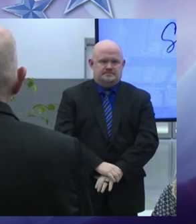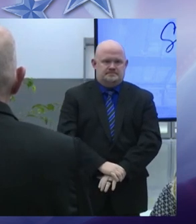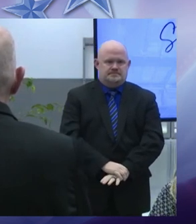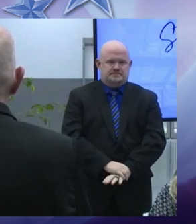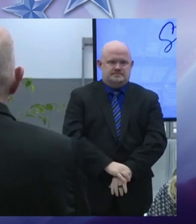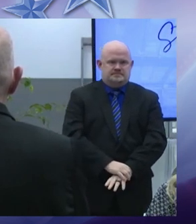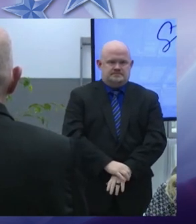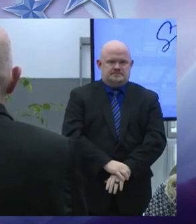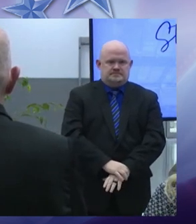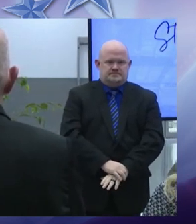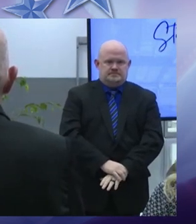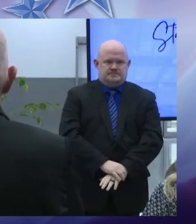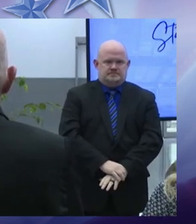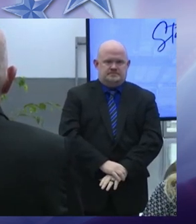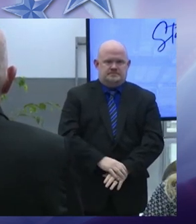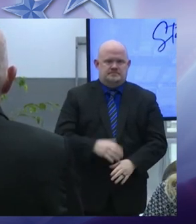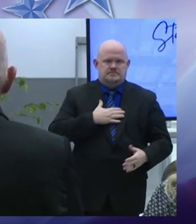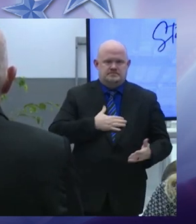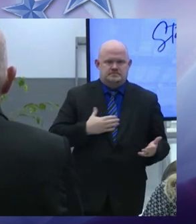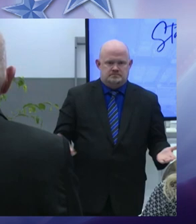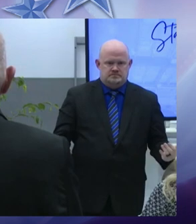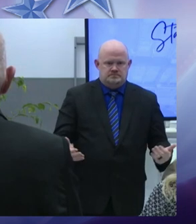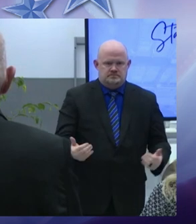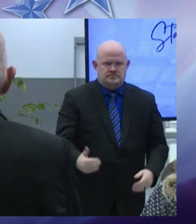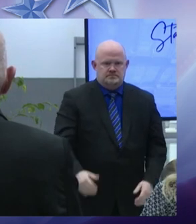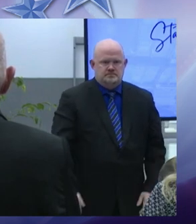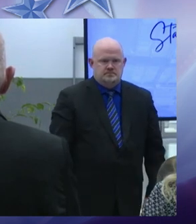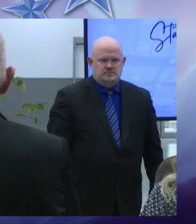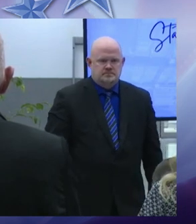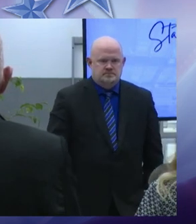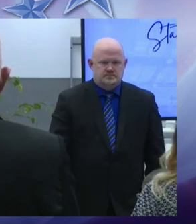Please remain standing for the Bobcat Student Pledge.